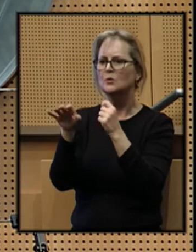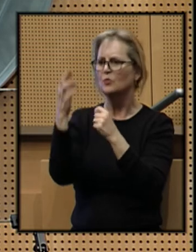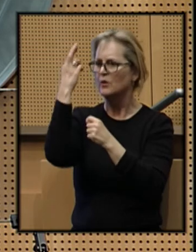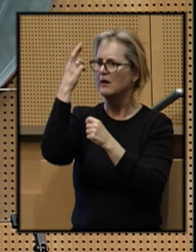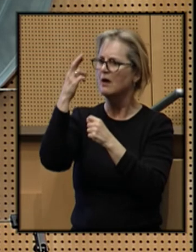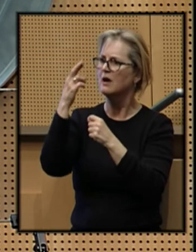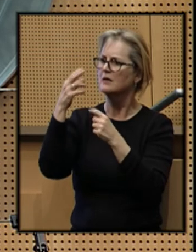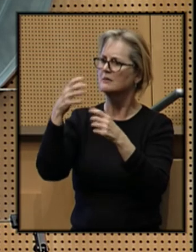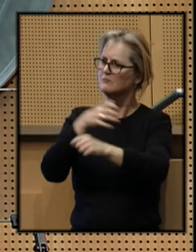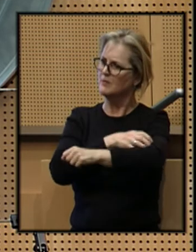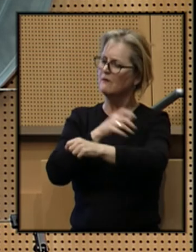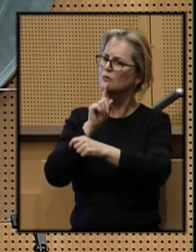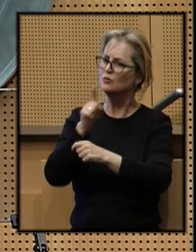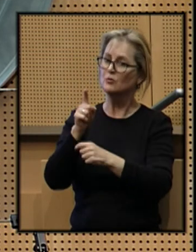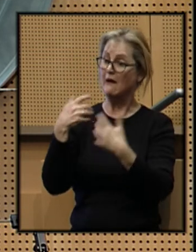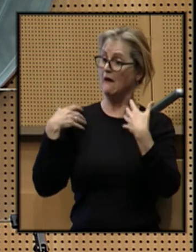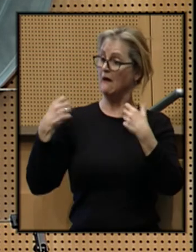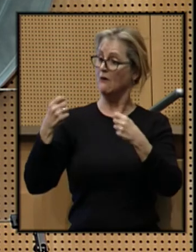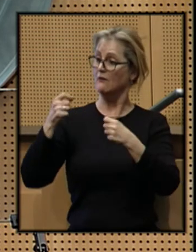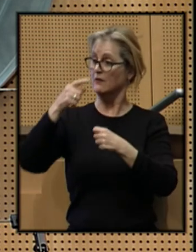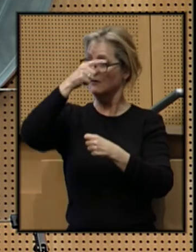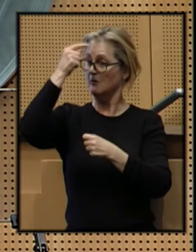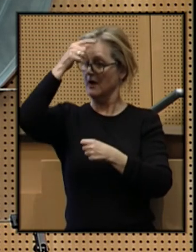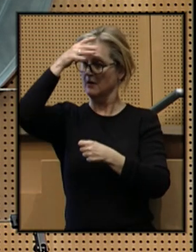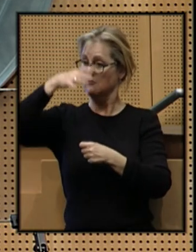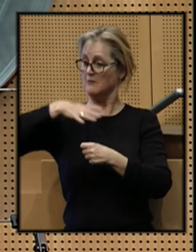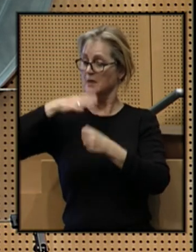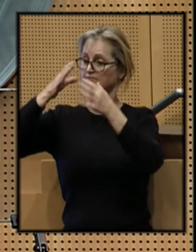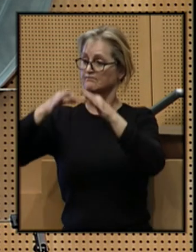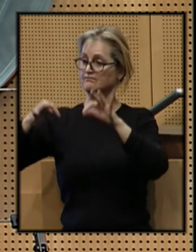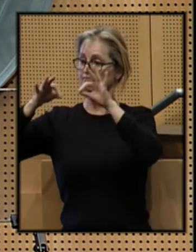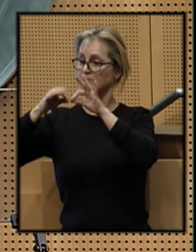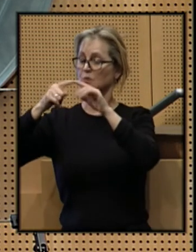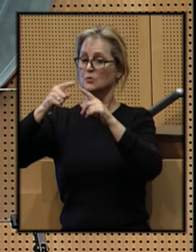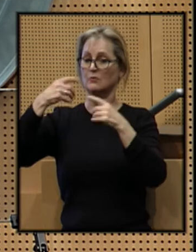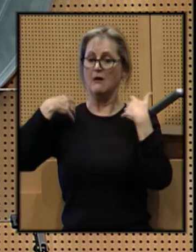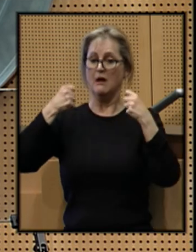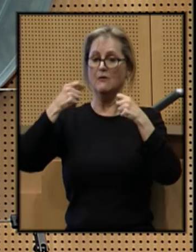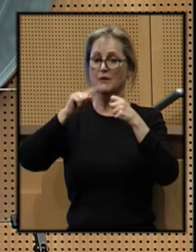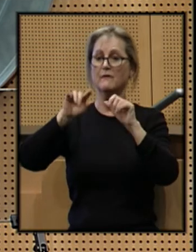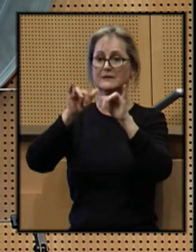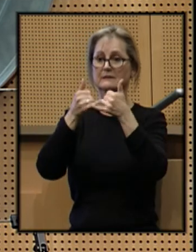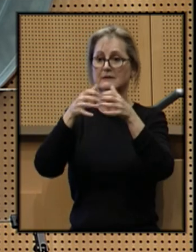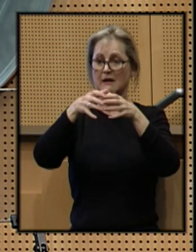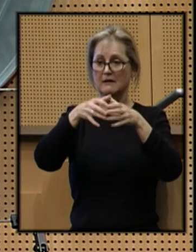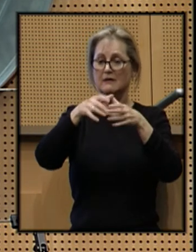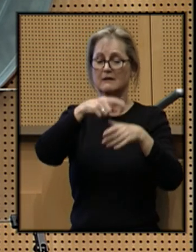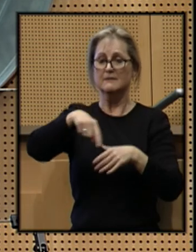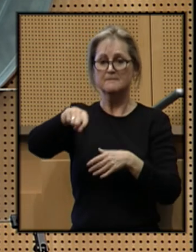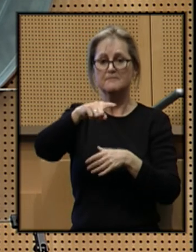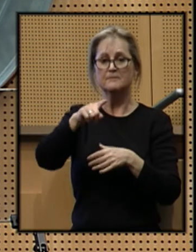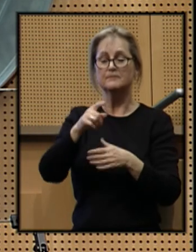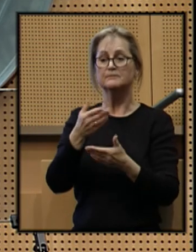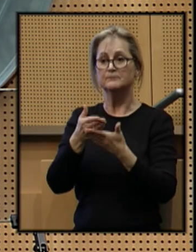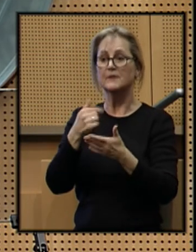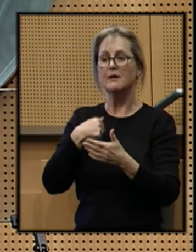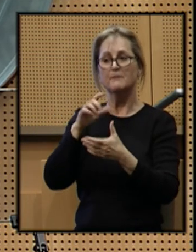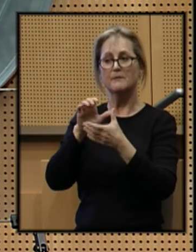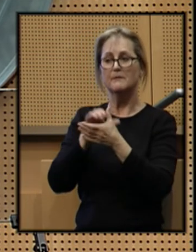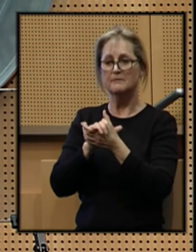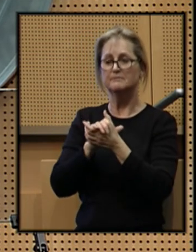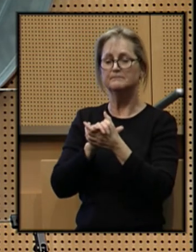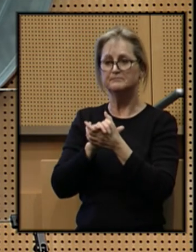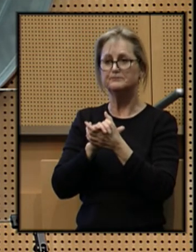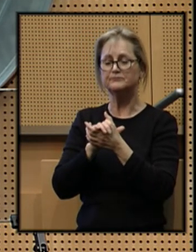The health of black men is essential to the health of society. In fact, I believe